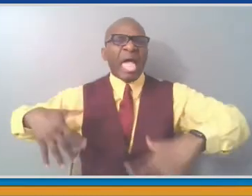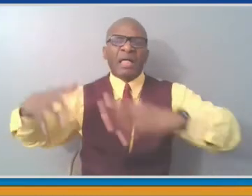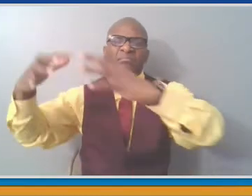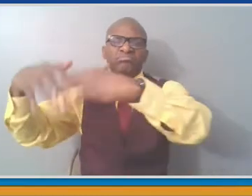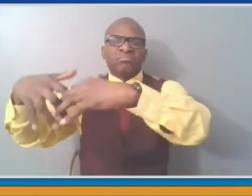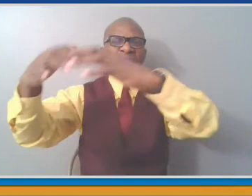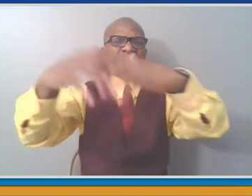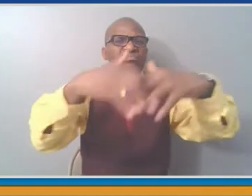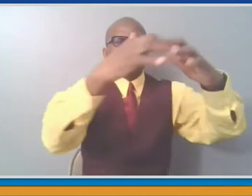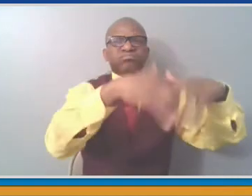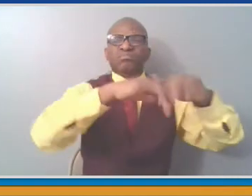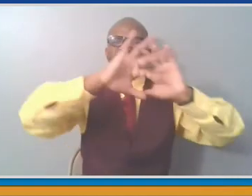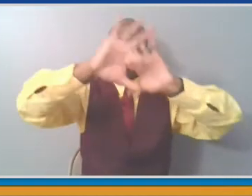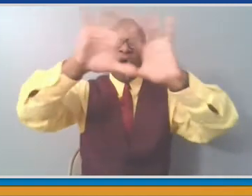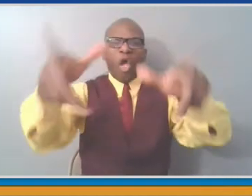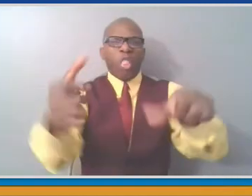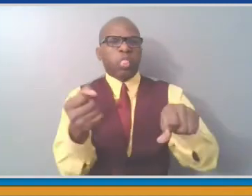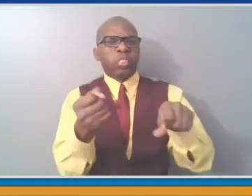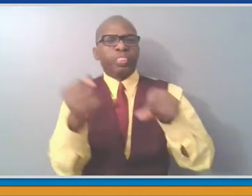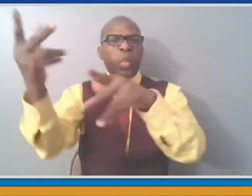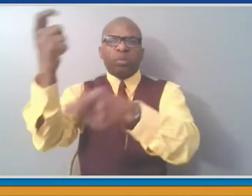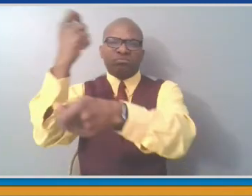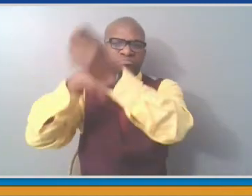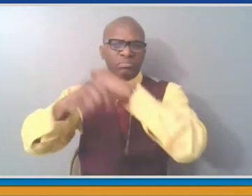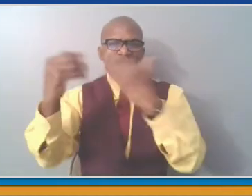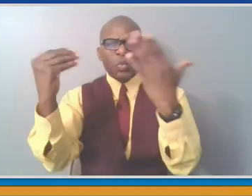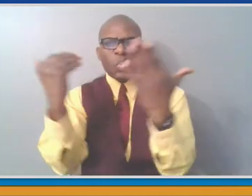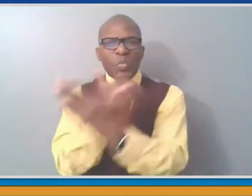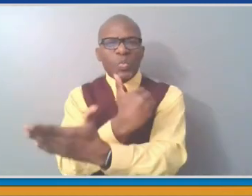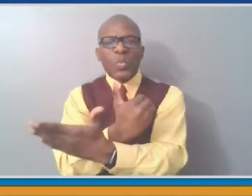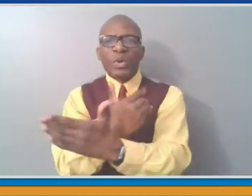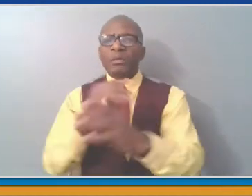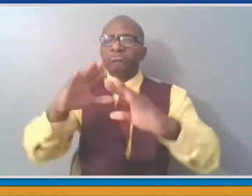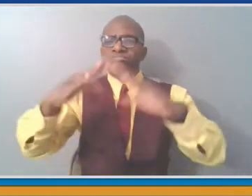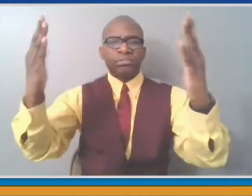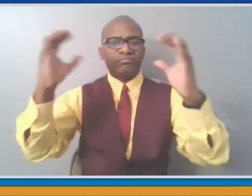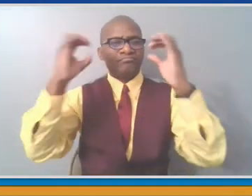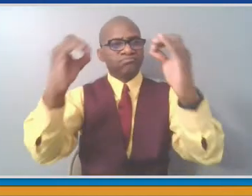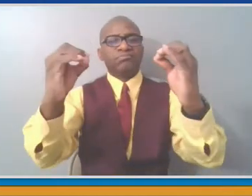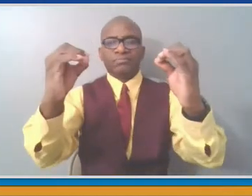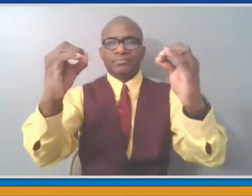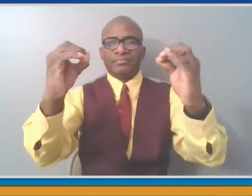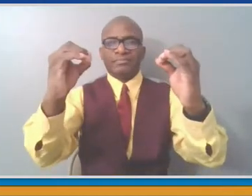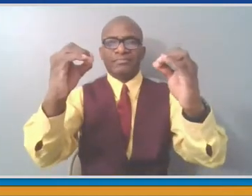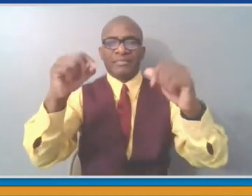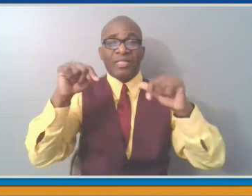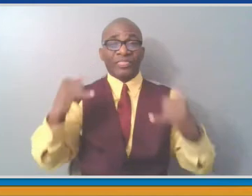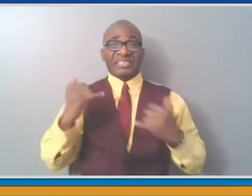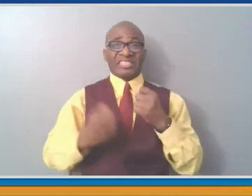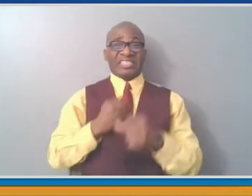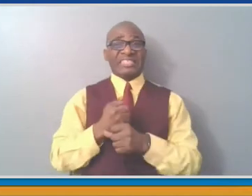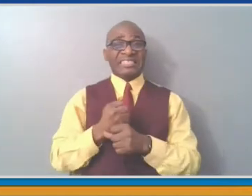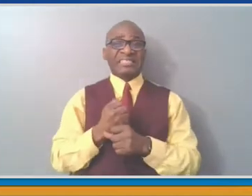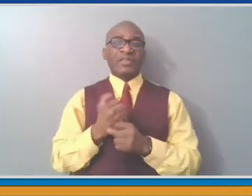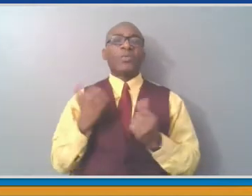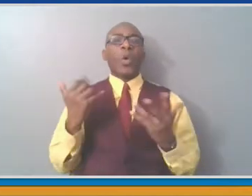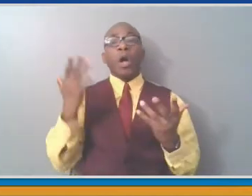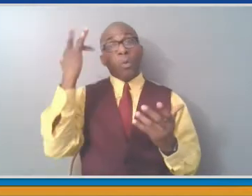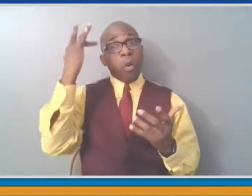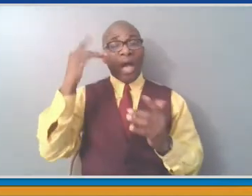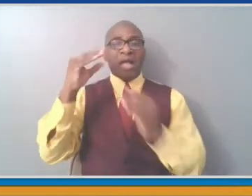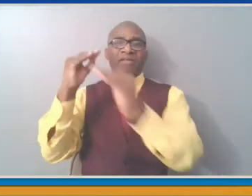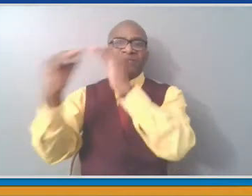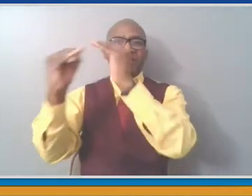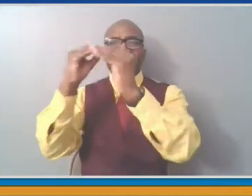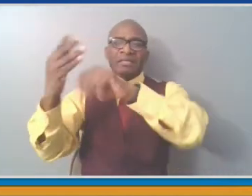that's going to go in its place. For those that may not follow this issue, this was quite a debate in the period of time before I became county executive. Board of Legislators agreed